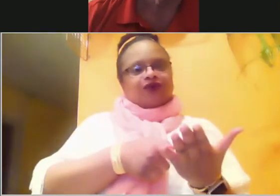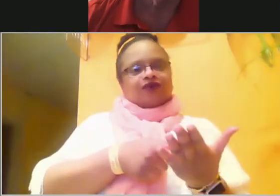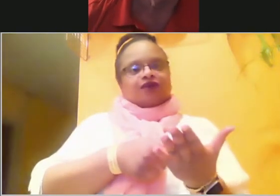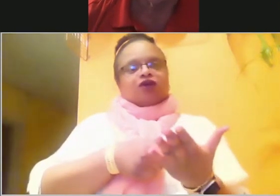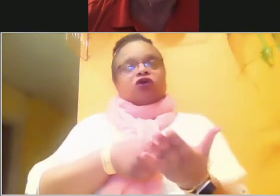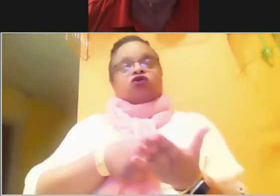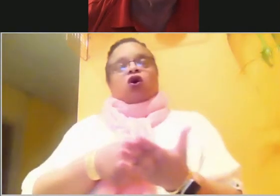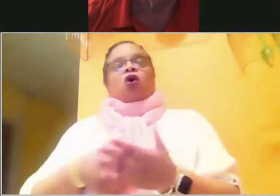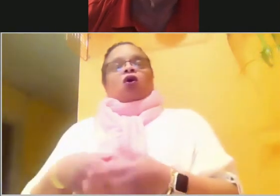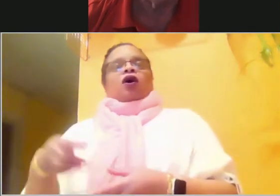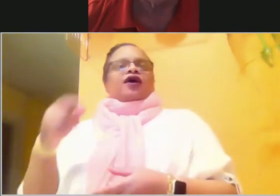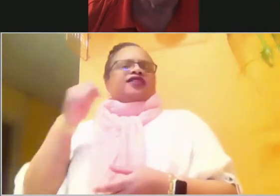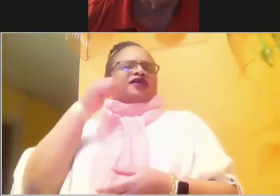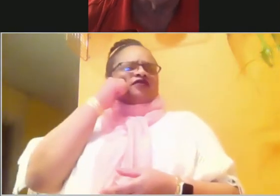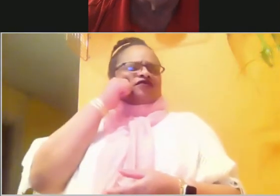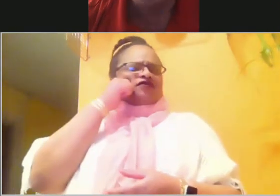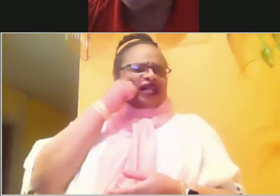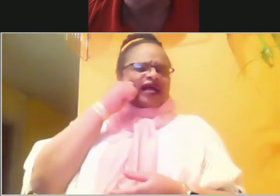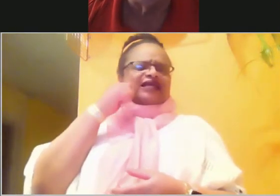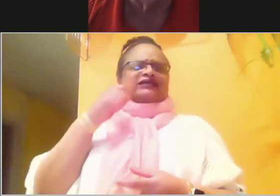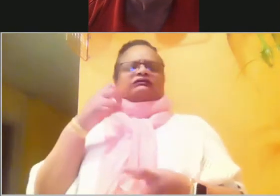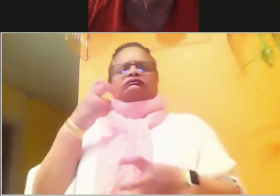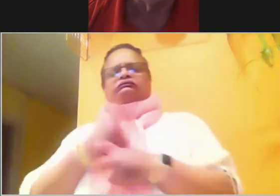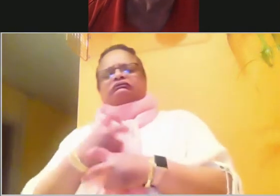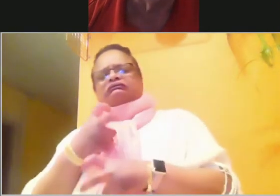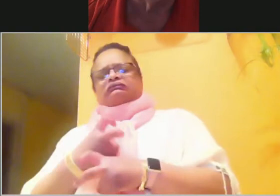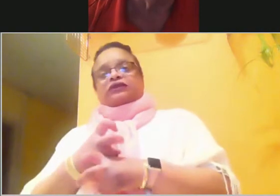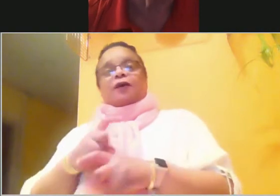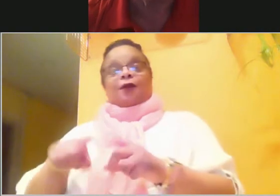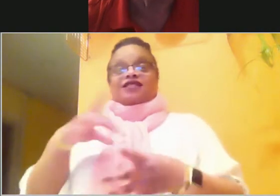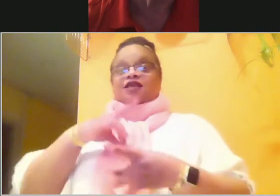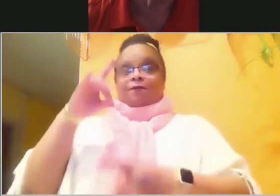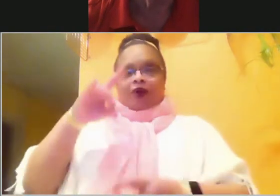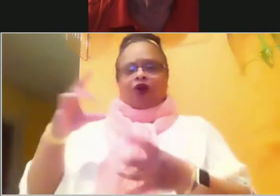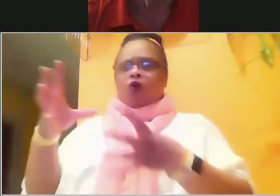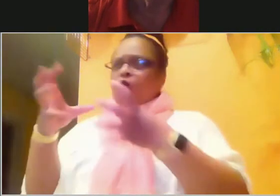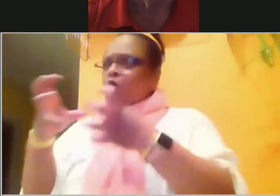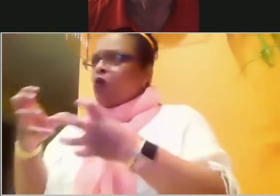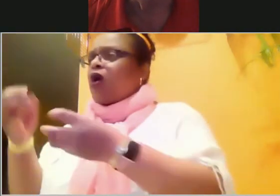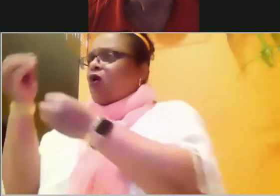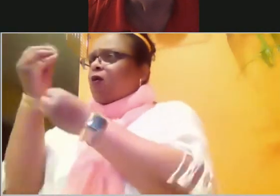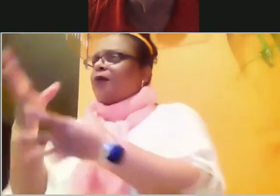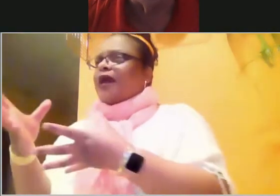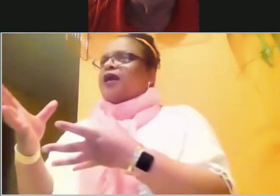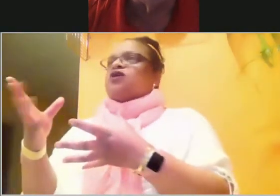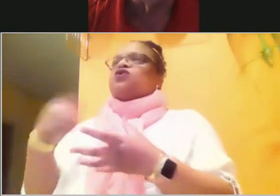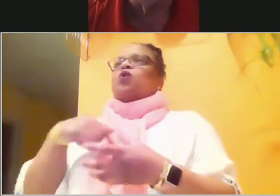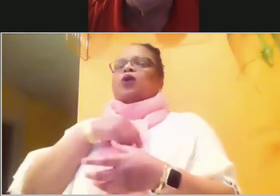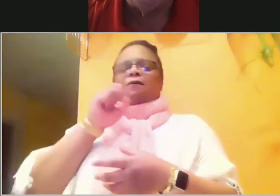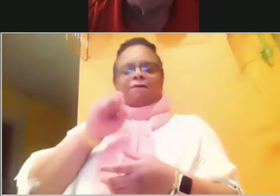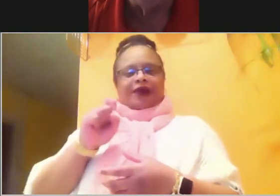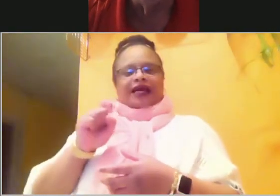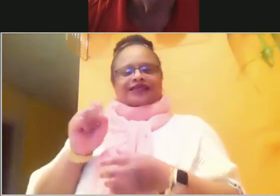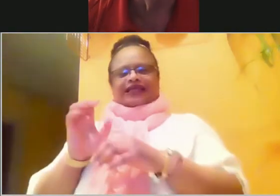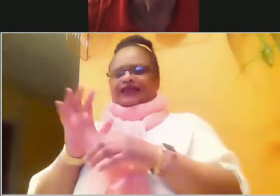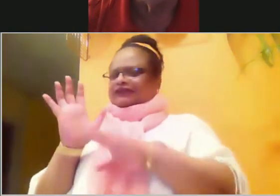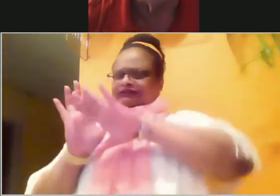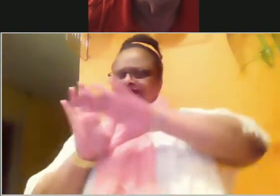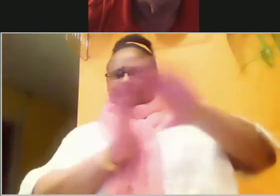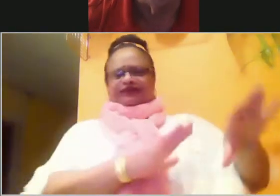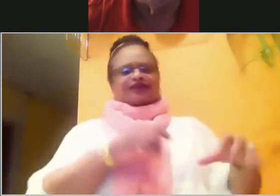But we got to really fight that. got to fight that off. Forget what's going on in this world, this past world and what's going on is nothing